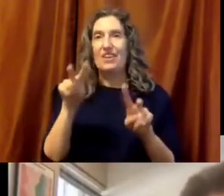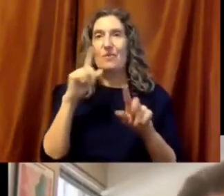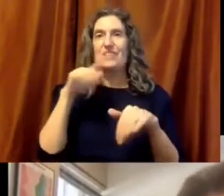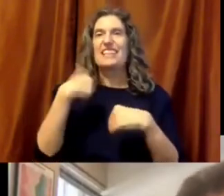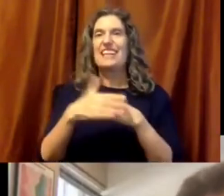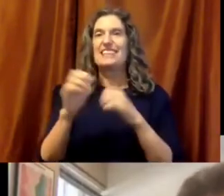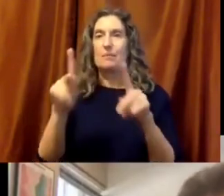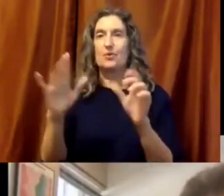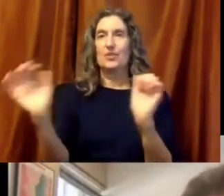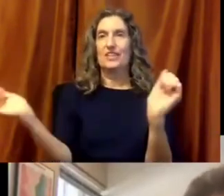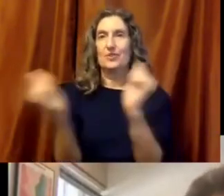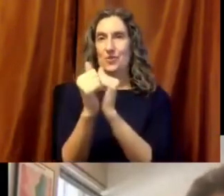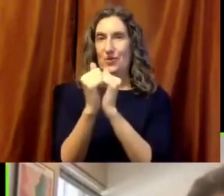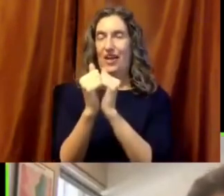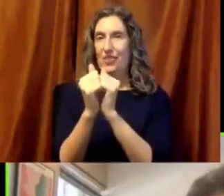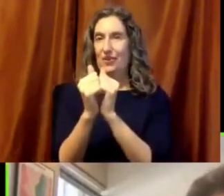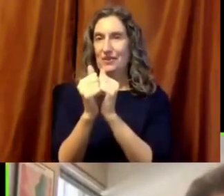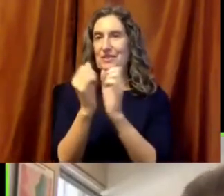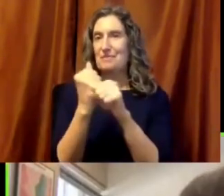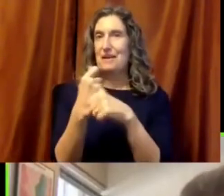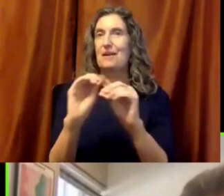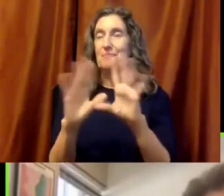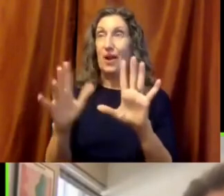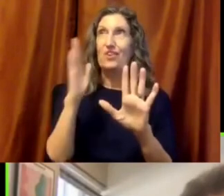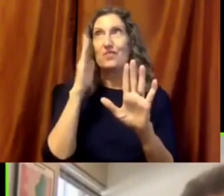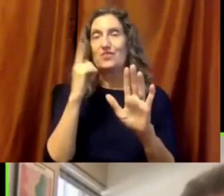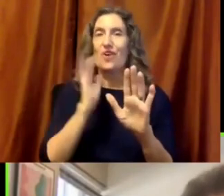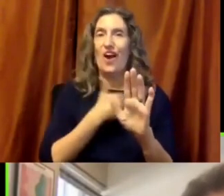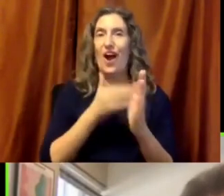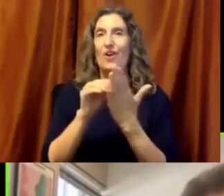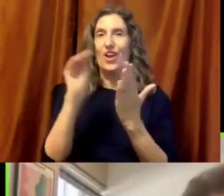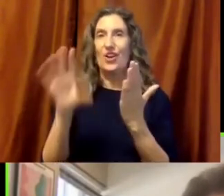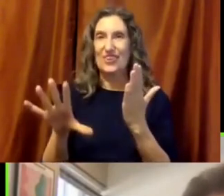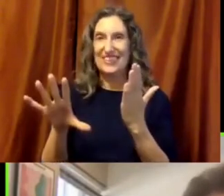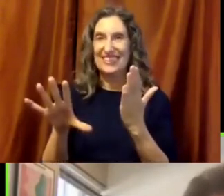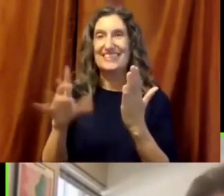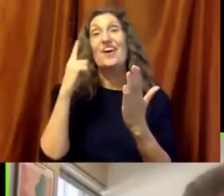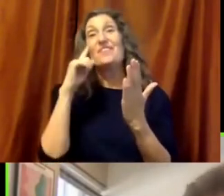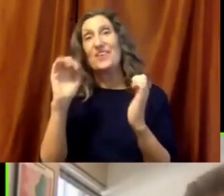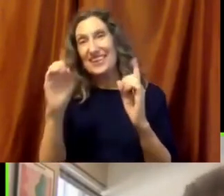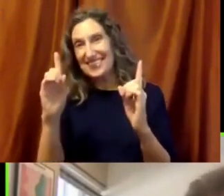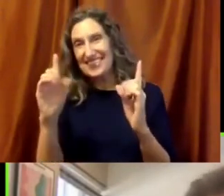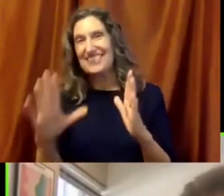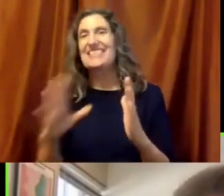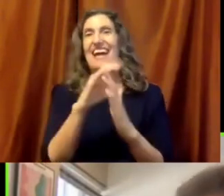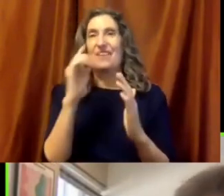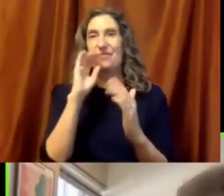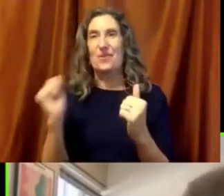I look forward to our next opportunity to together, keep making a brighter future for our learners,